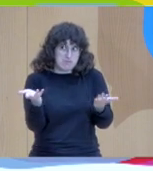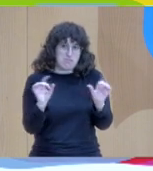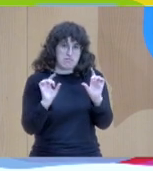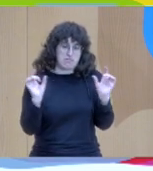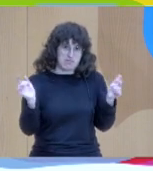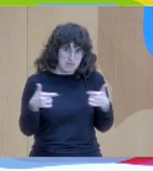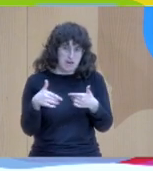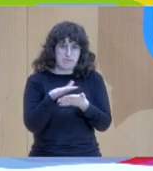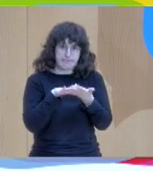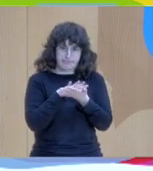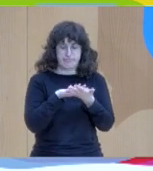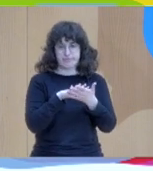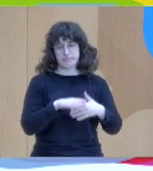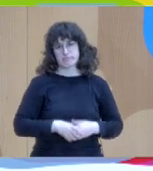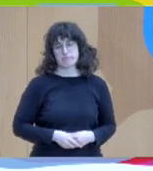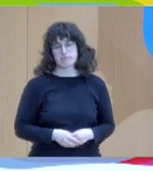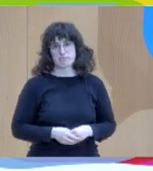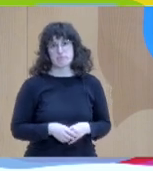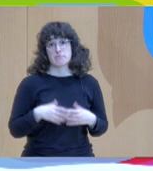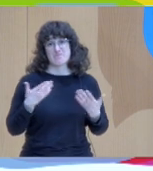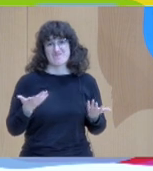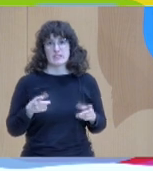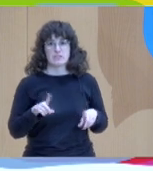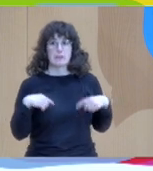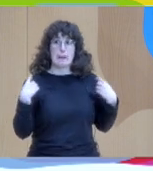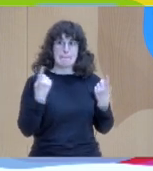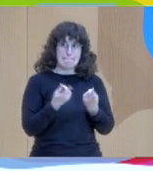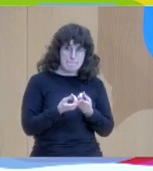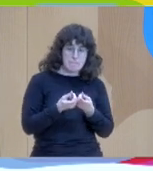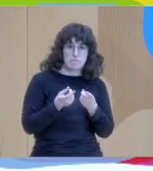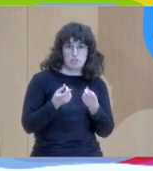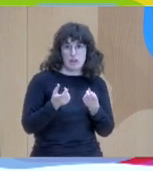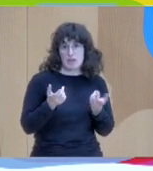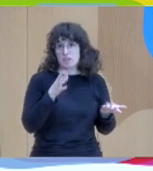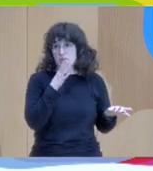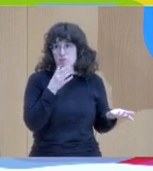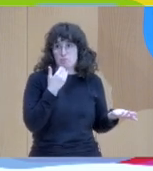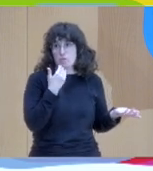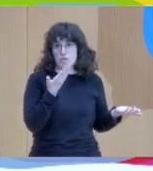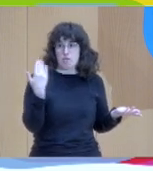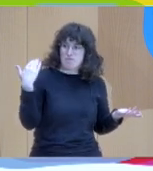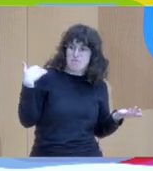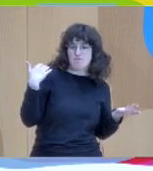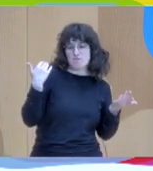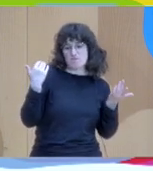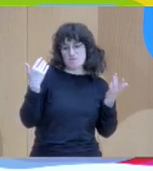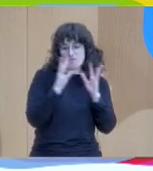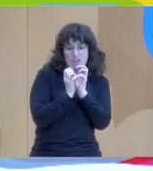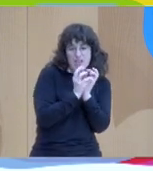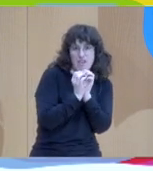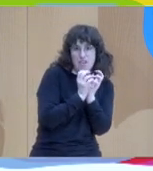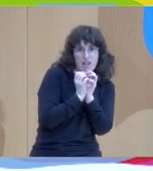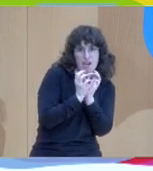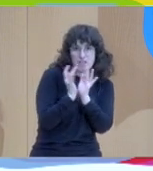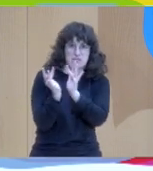So, we encouraged these workers, these social workers, psychiatrists,